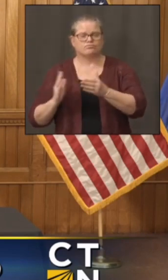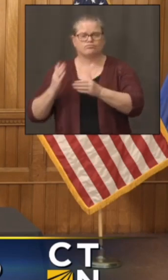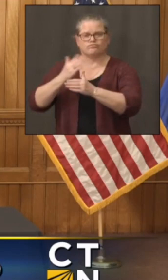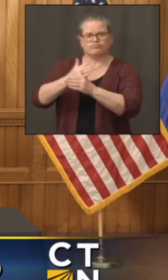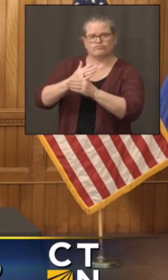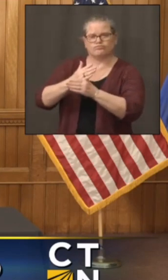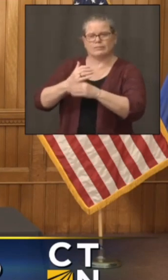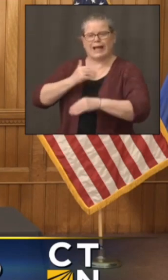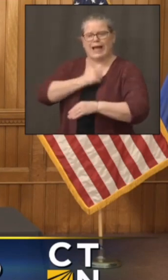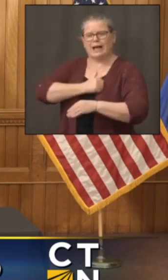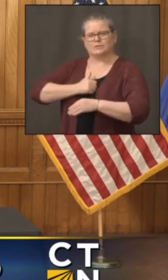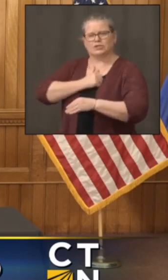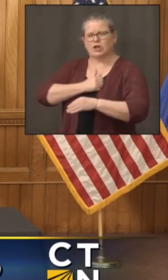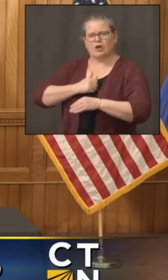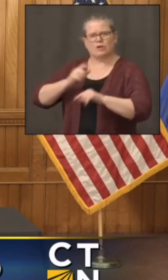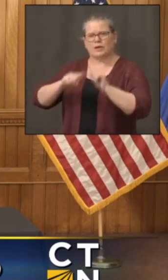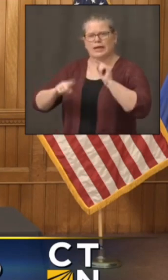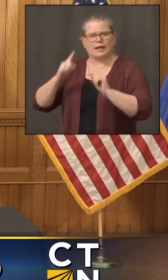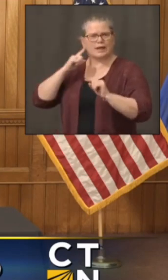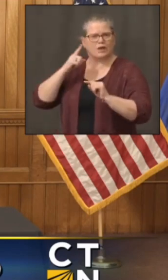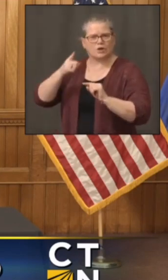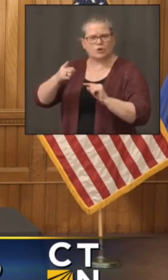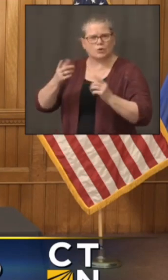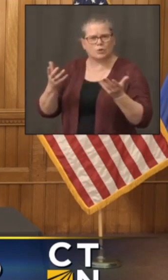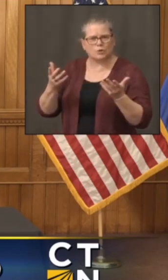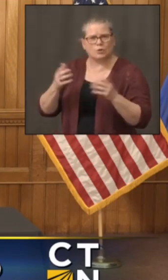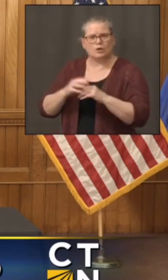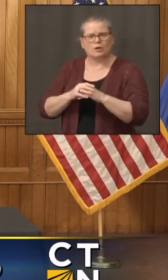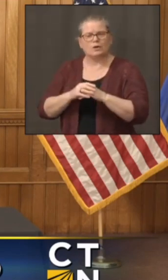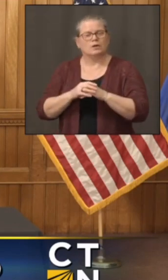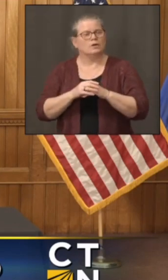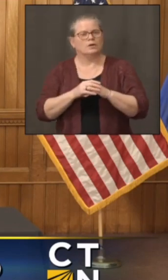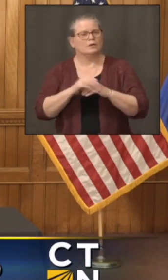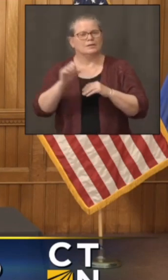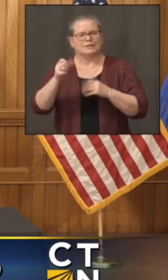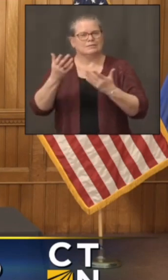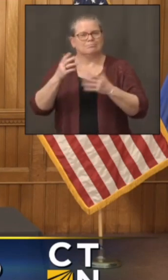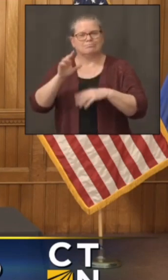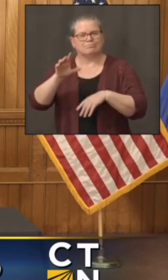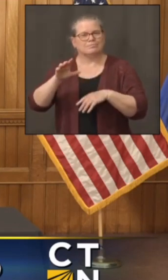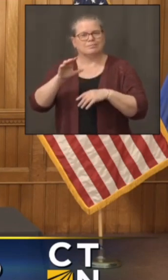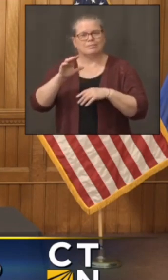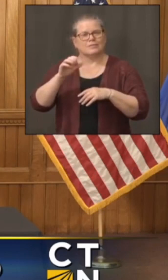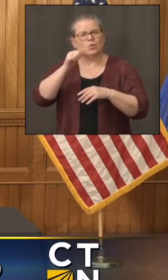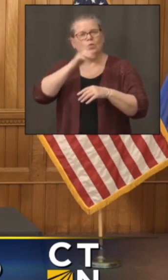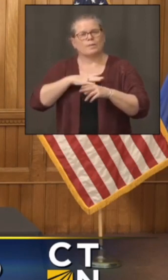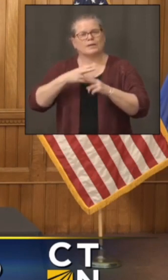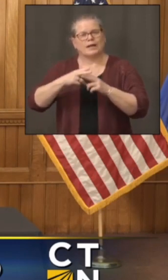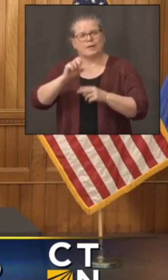Sorry, Emily. We can't hear you clearly. Yeah, Emily, your audio is cutting out.